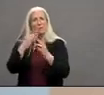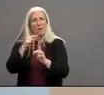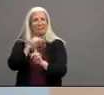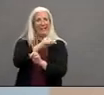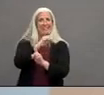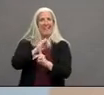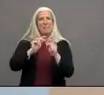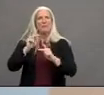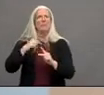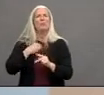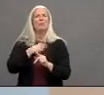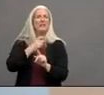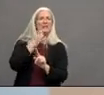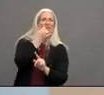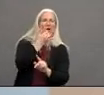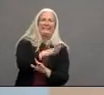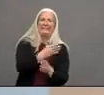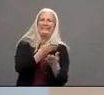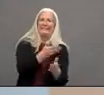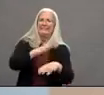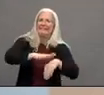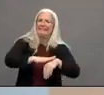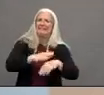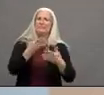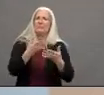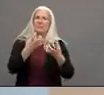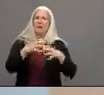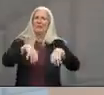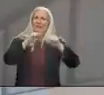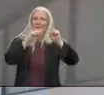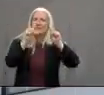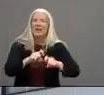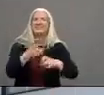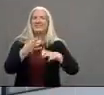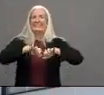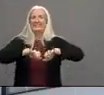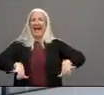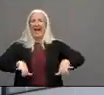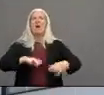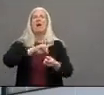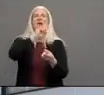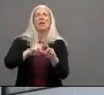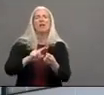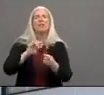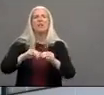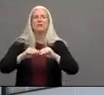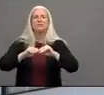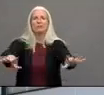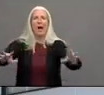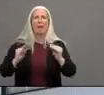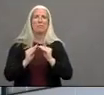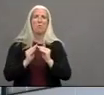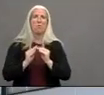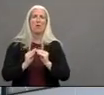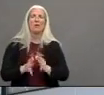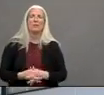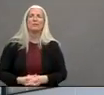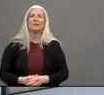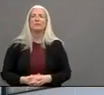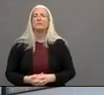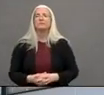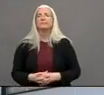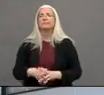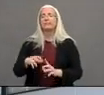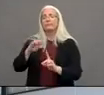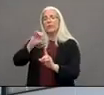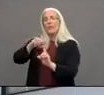testing which is necessary so that we can stop the spread of COVID-19 great and that contact tracing piece is one of